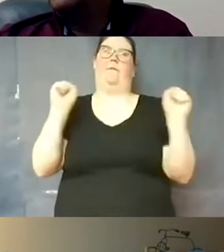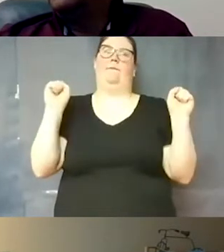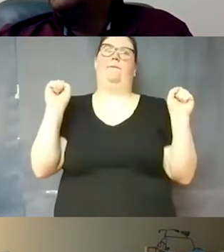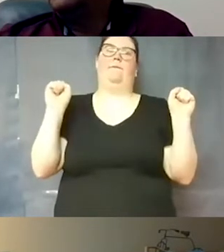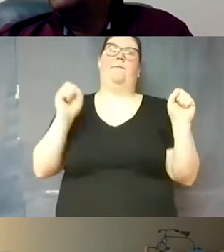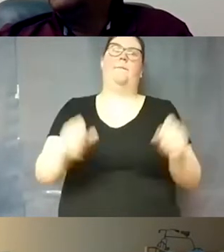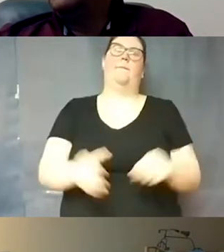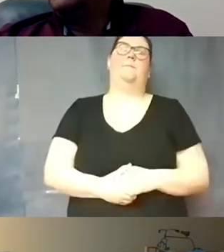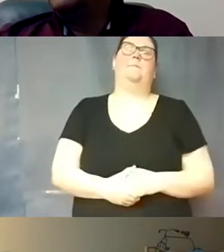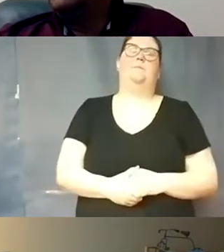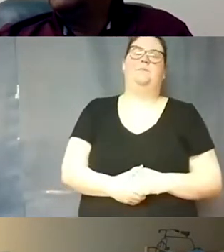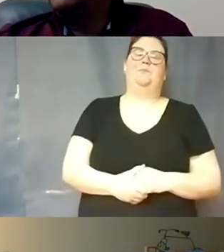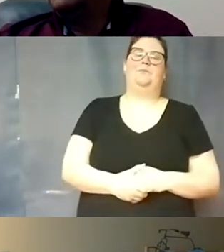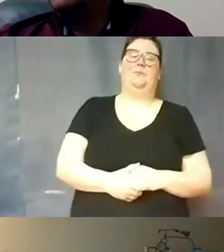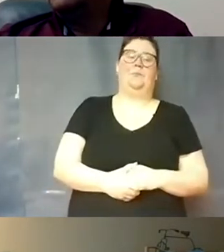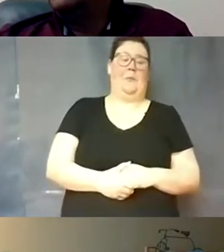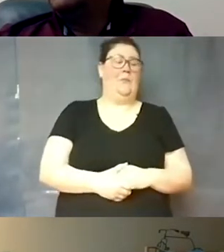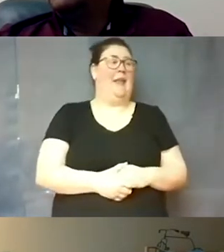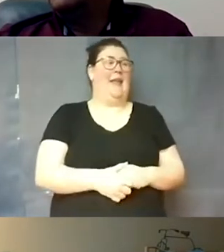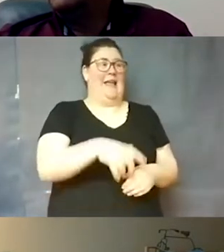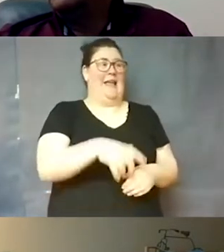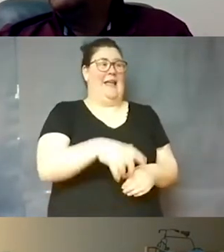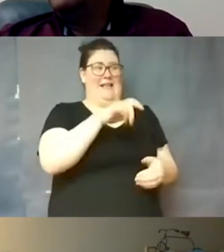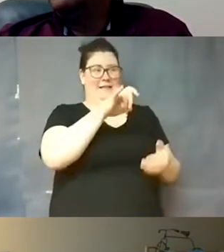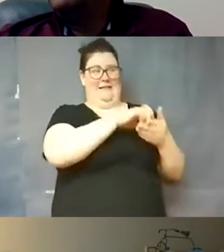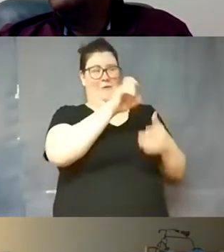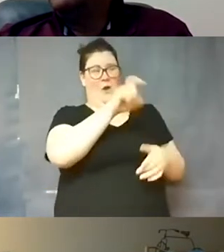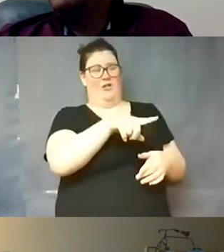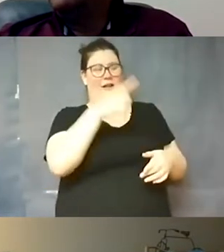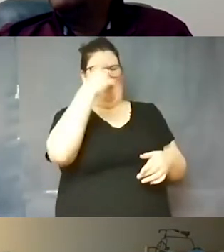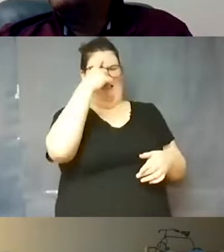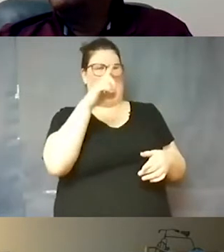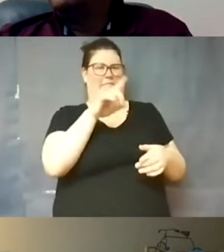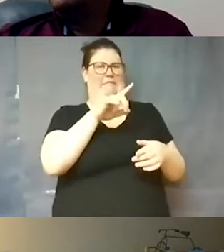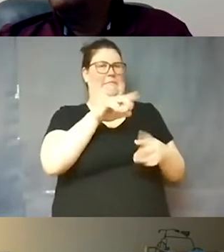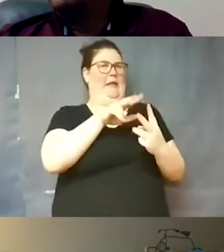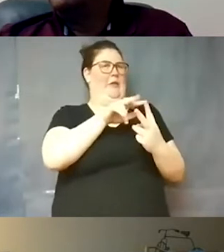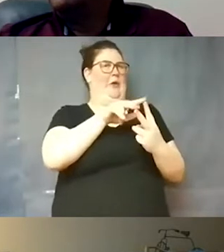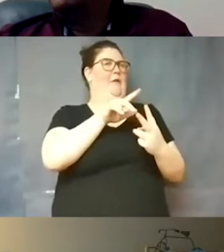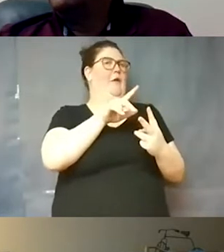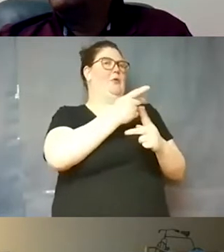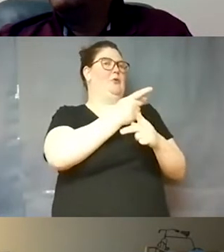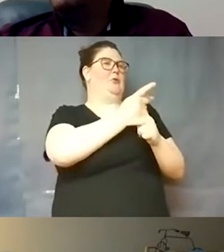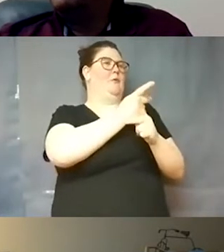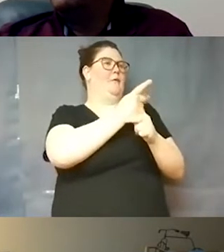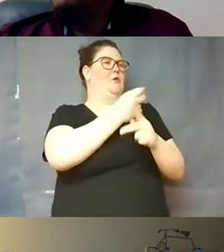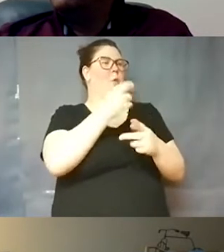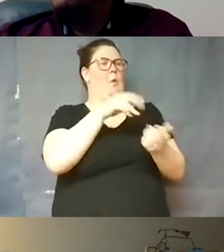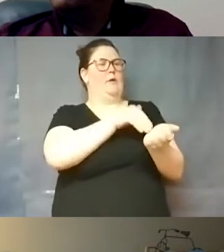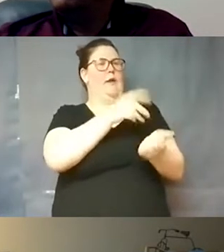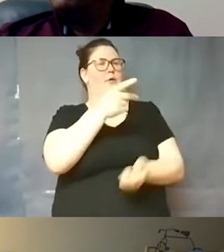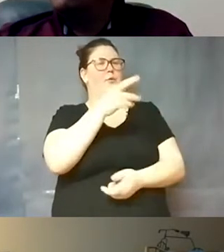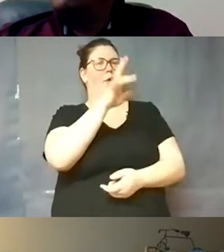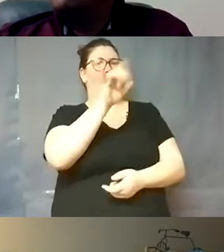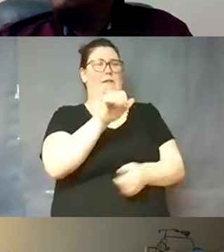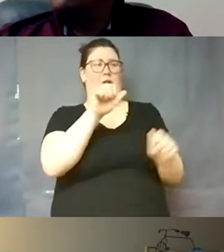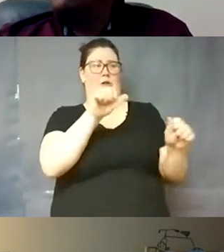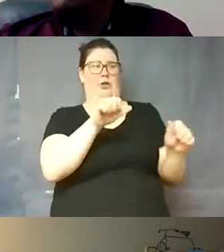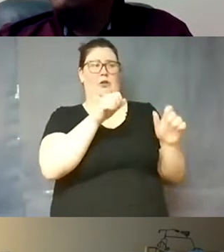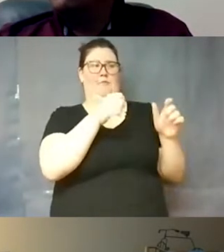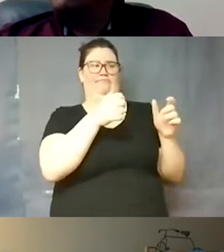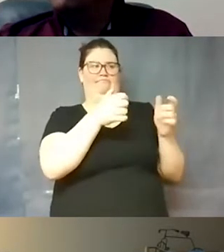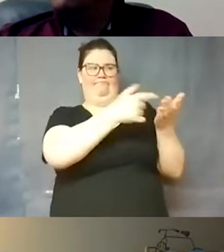um this question i think um either of our area superintendents or dr presley could could uh probably address and